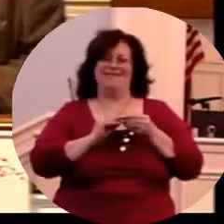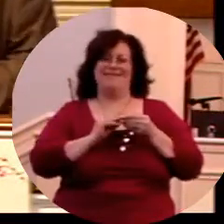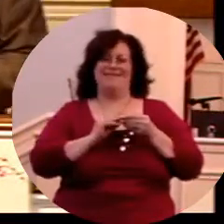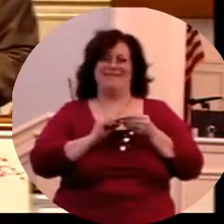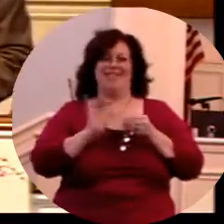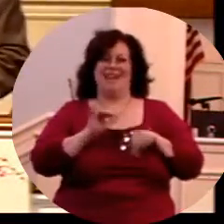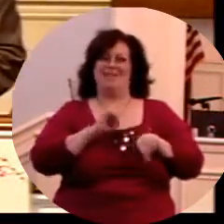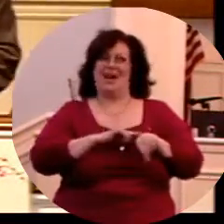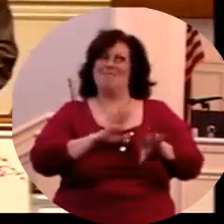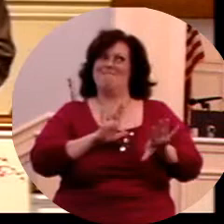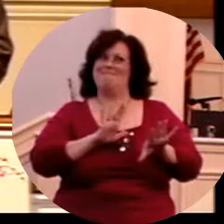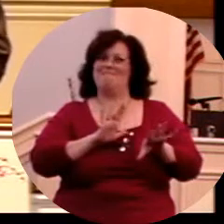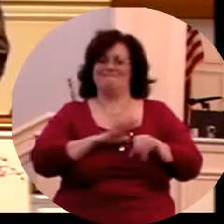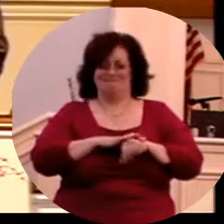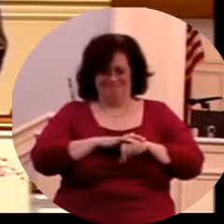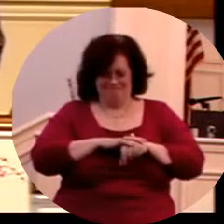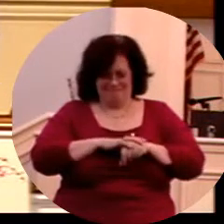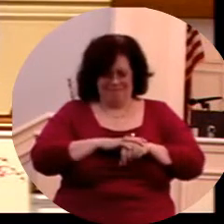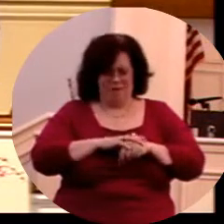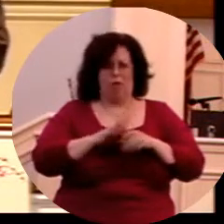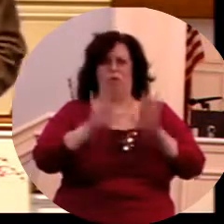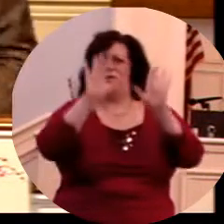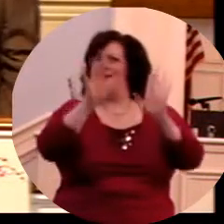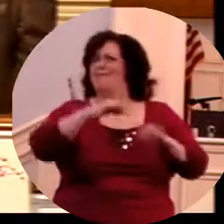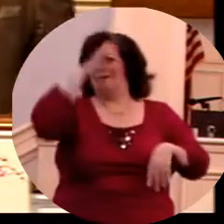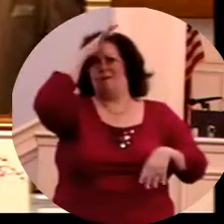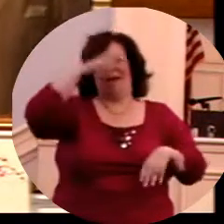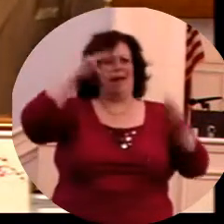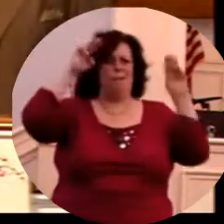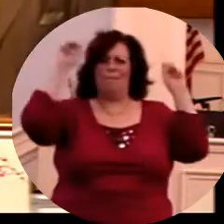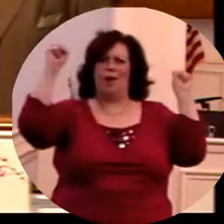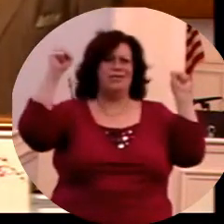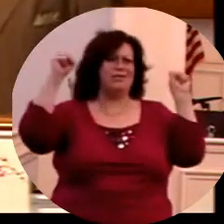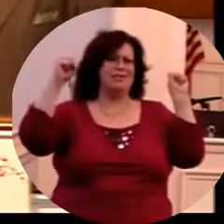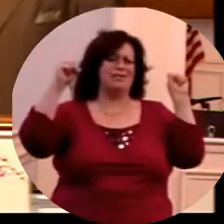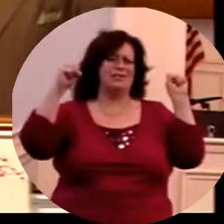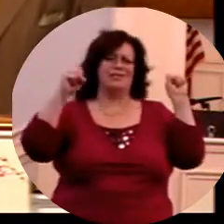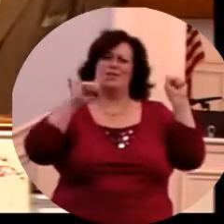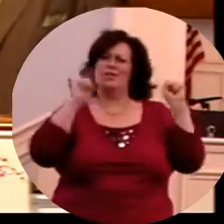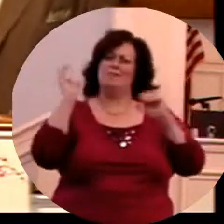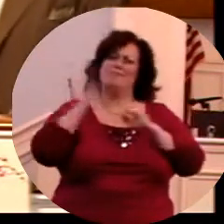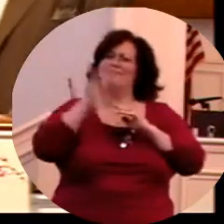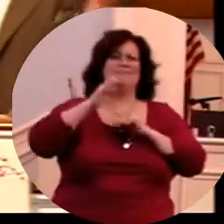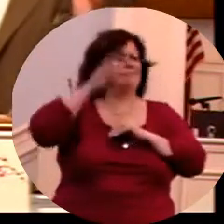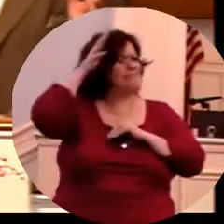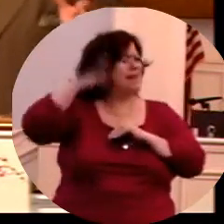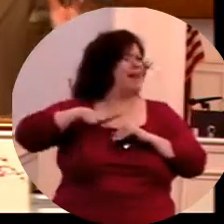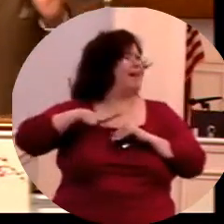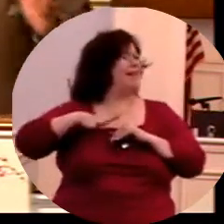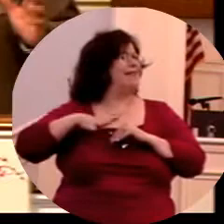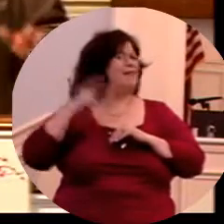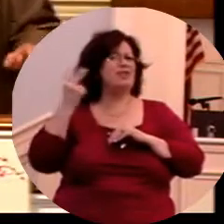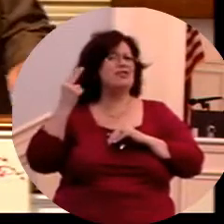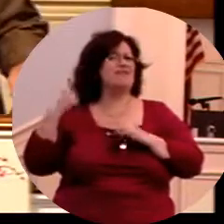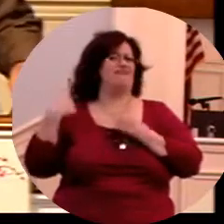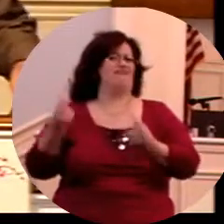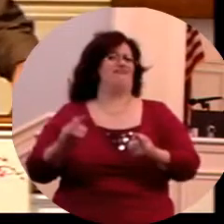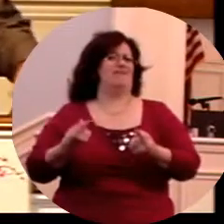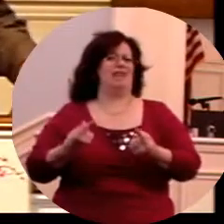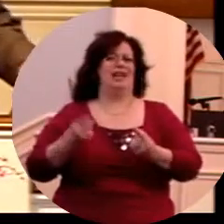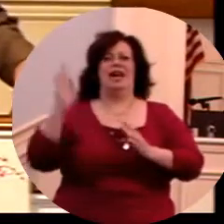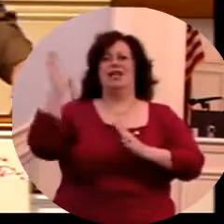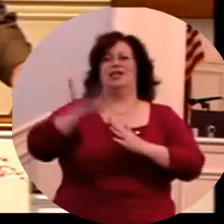marvelous stories of the ages concerning this great man, Moses. He's one of the greatest men of history.